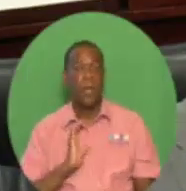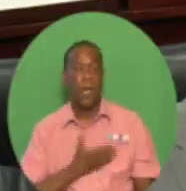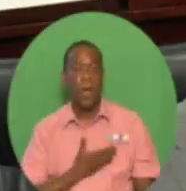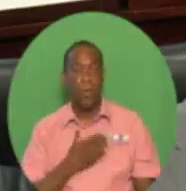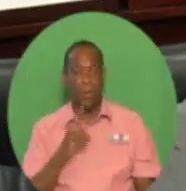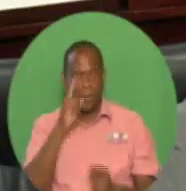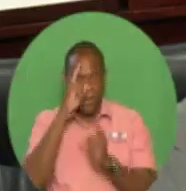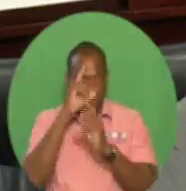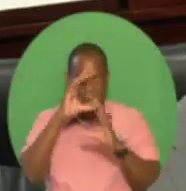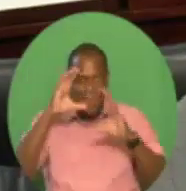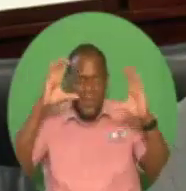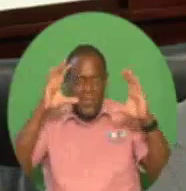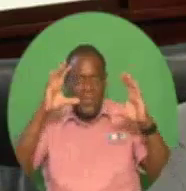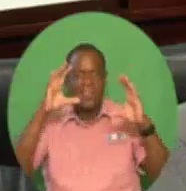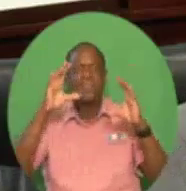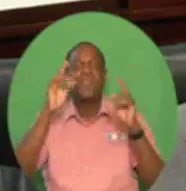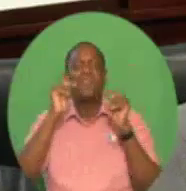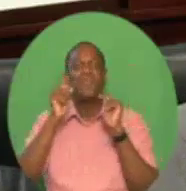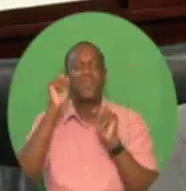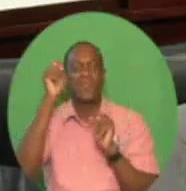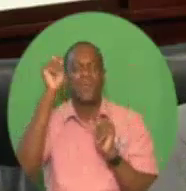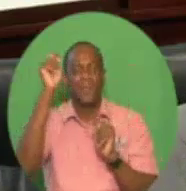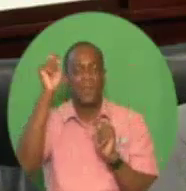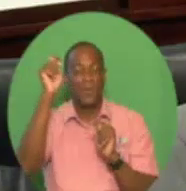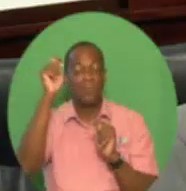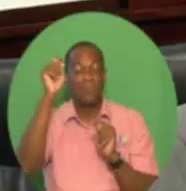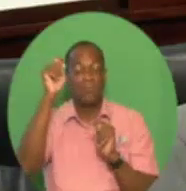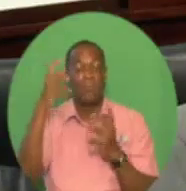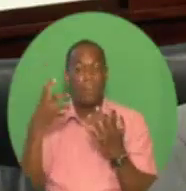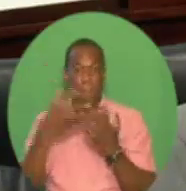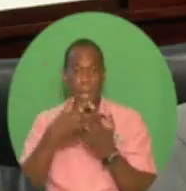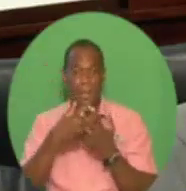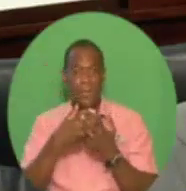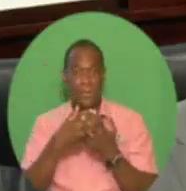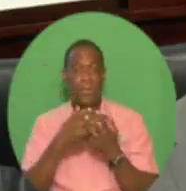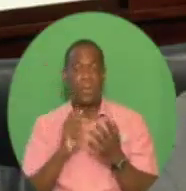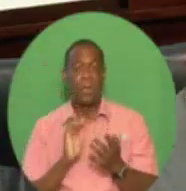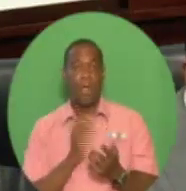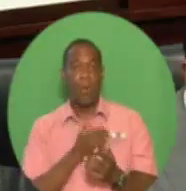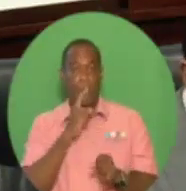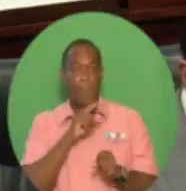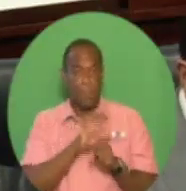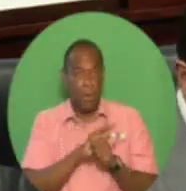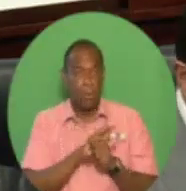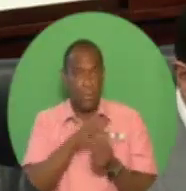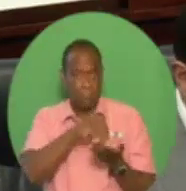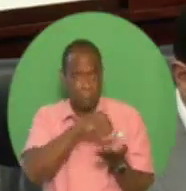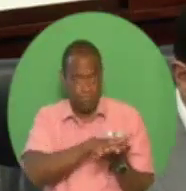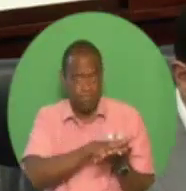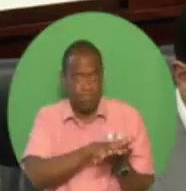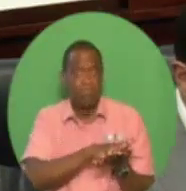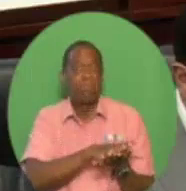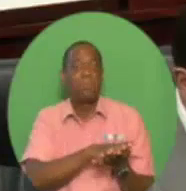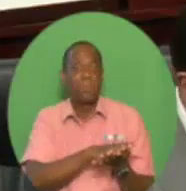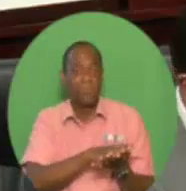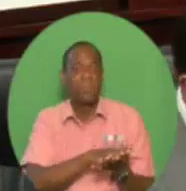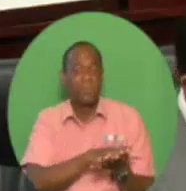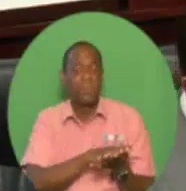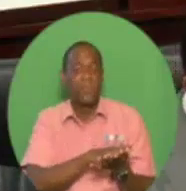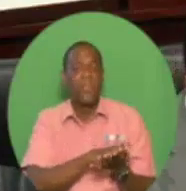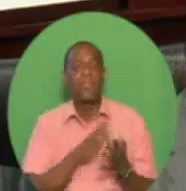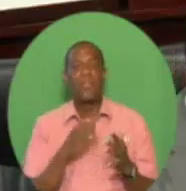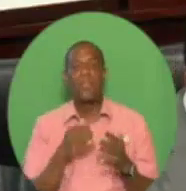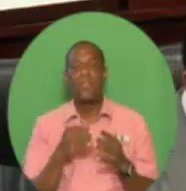2015 manifesto, is being realized. In fact, with higher energy production, together with moderately higher energy